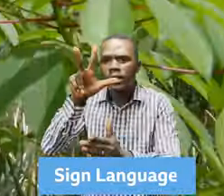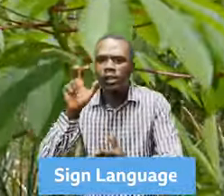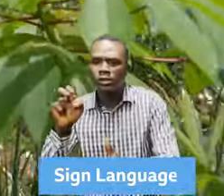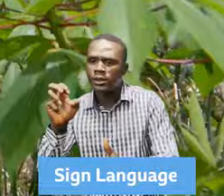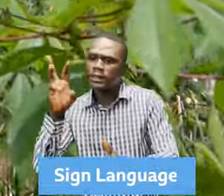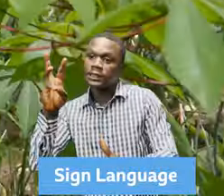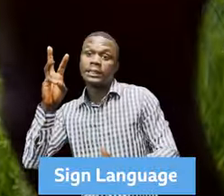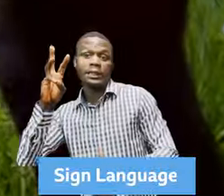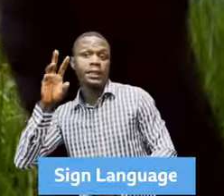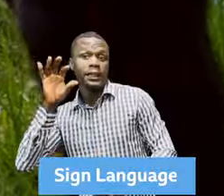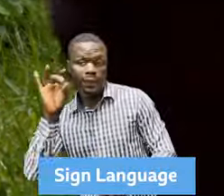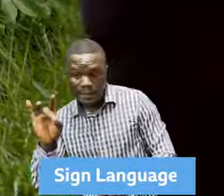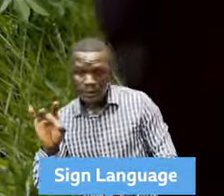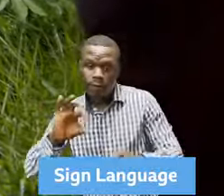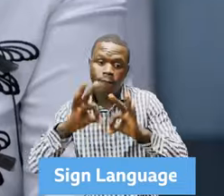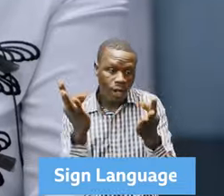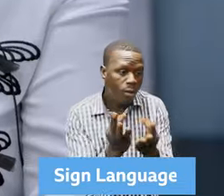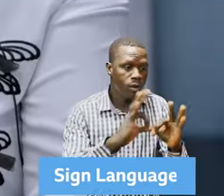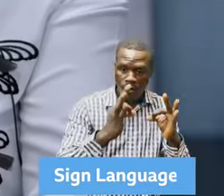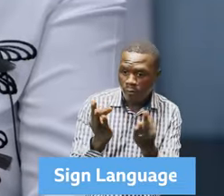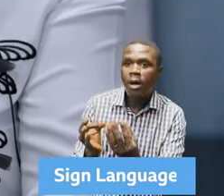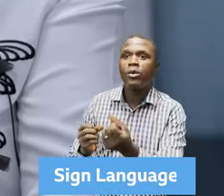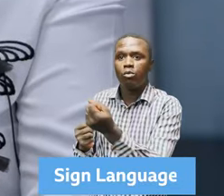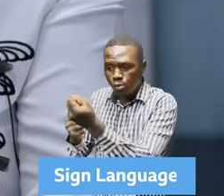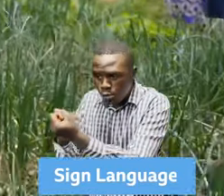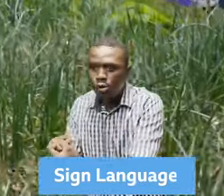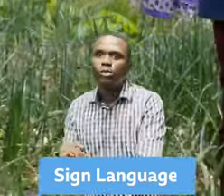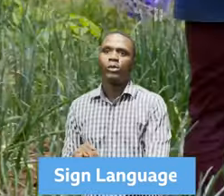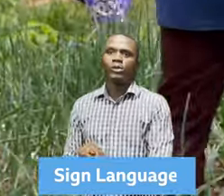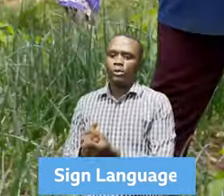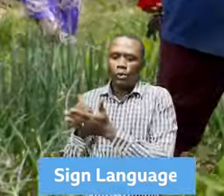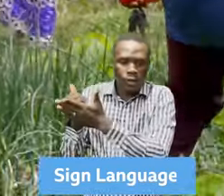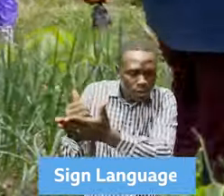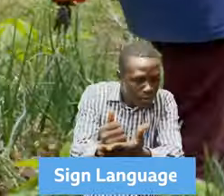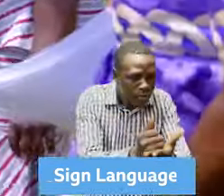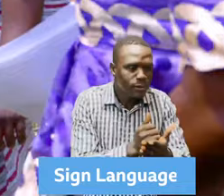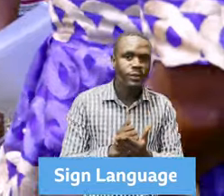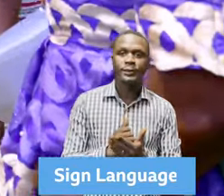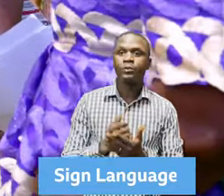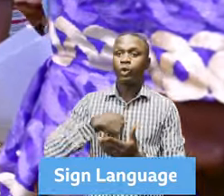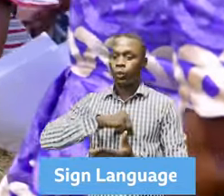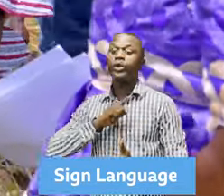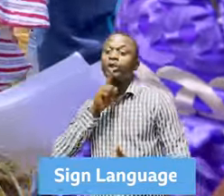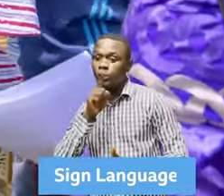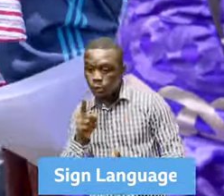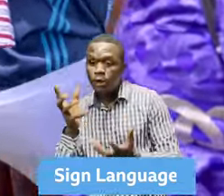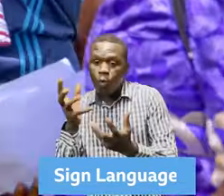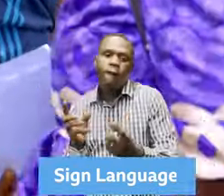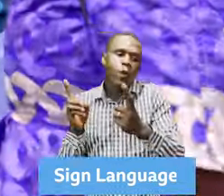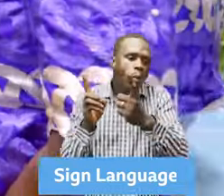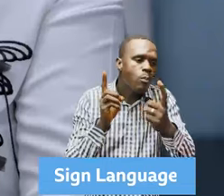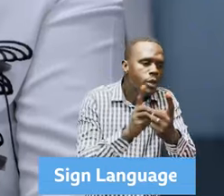households. And these households are being supported with various other value chain support.